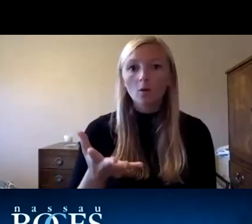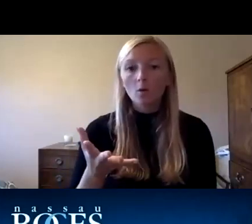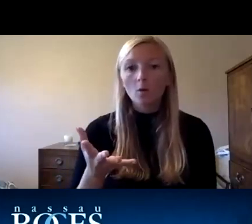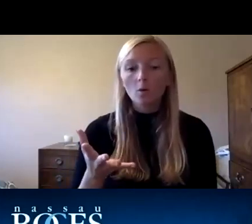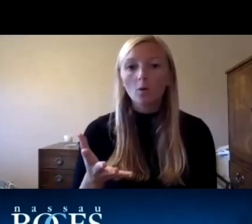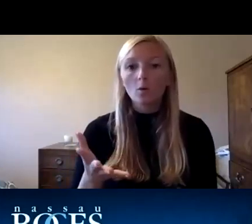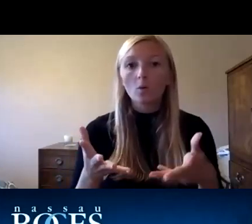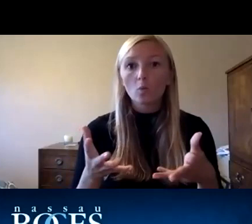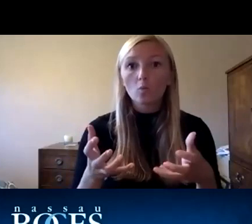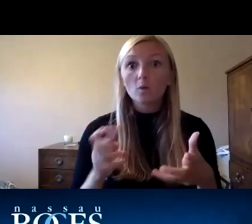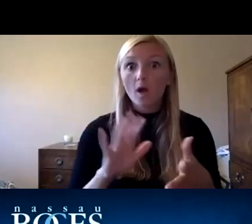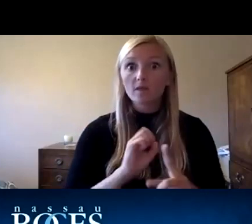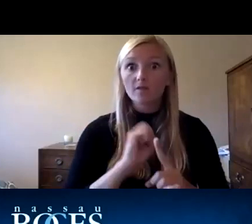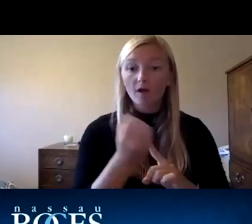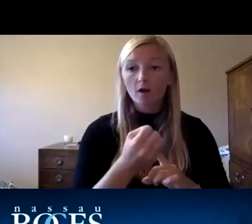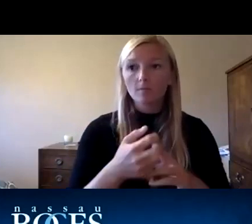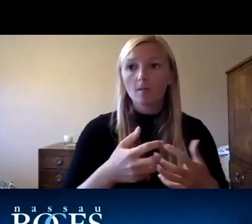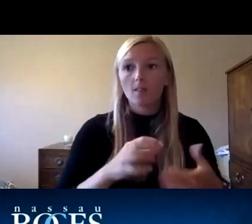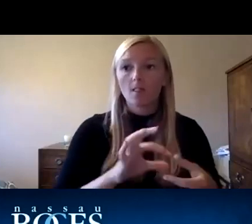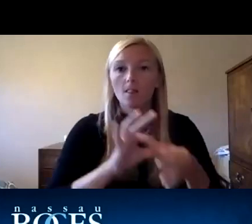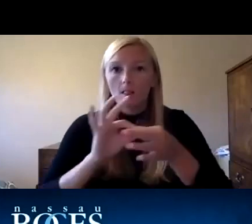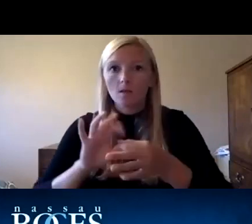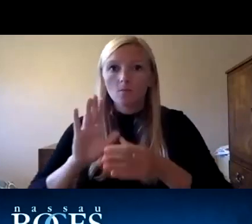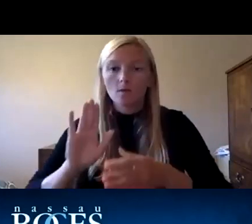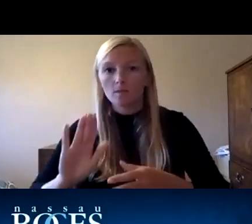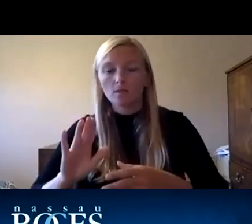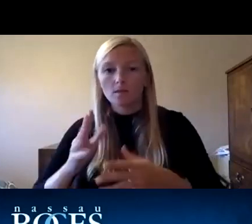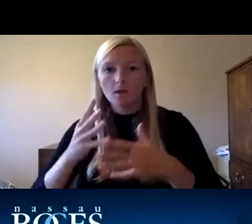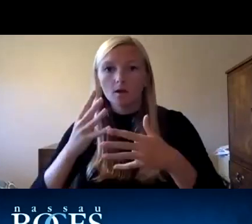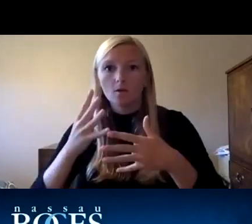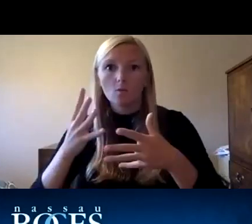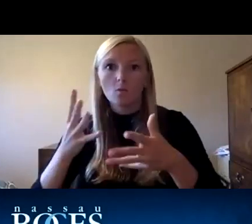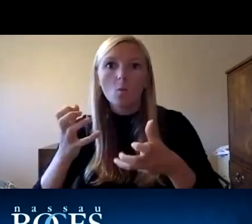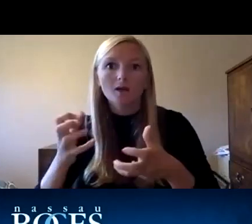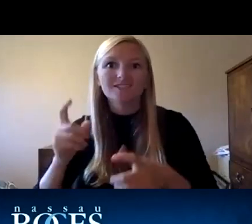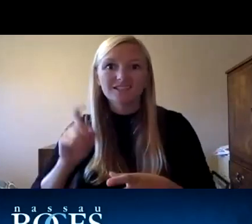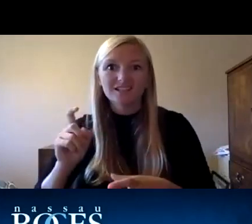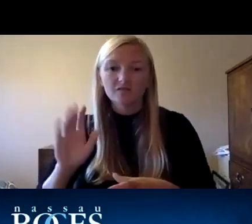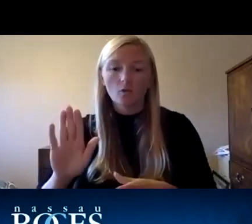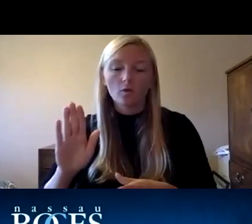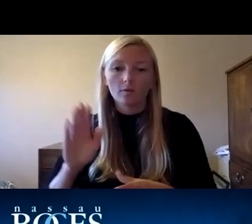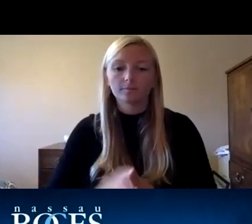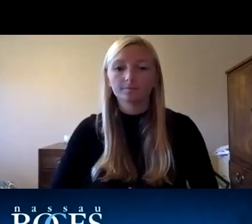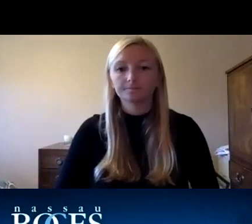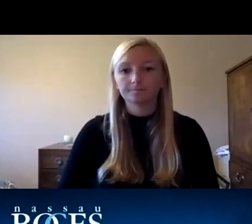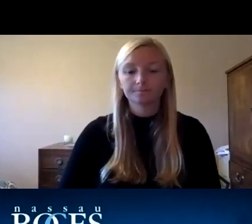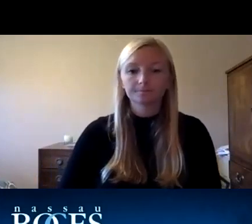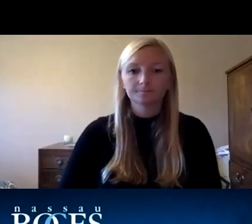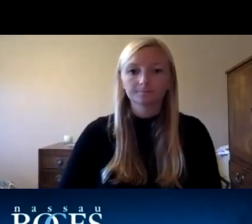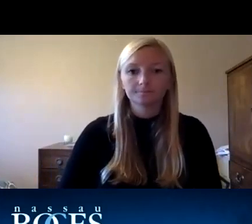be aligned with each community's desires and goals for themselves um not really kind of